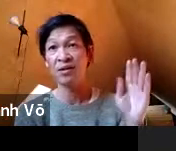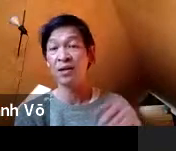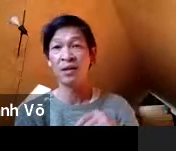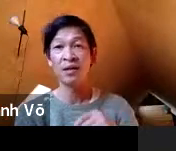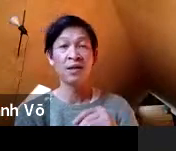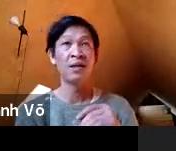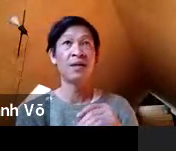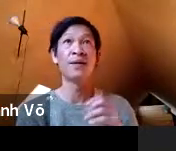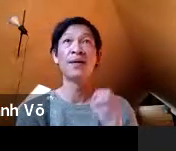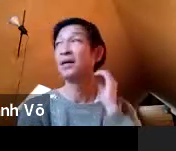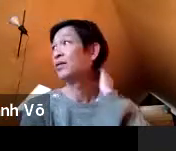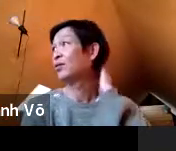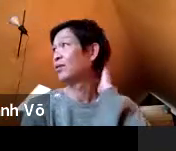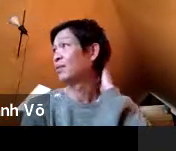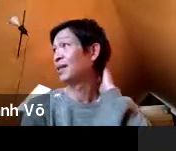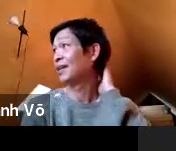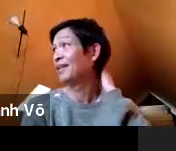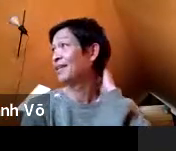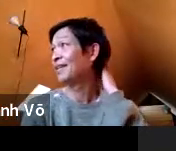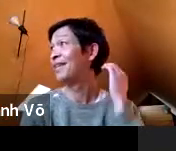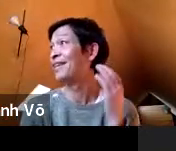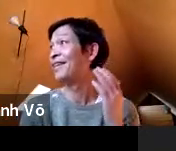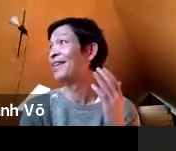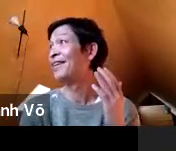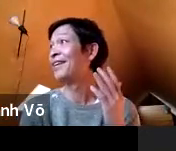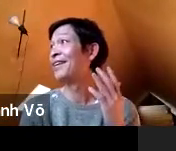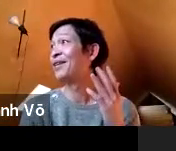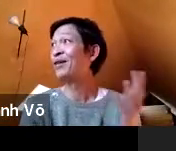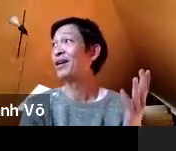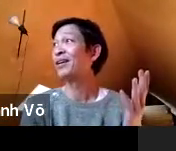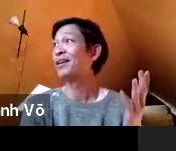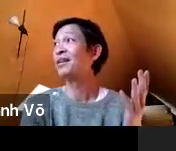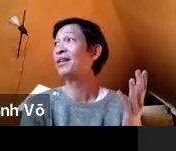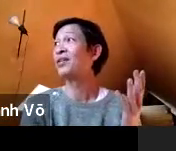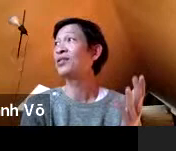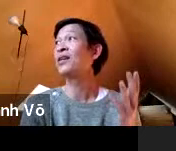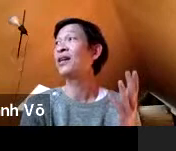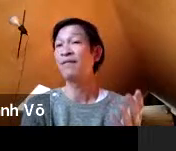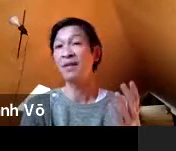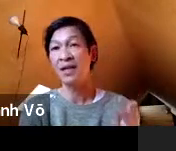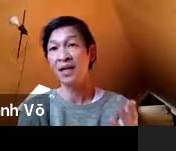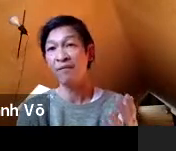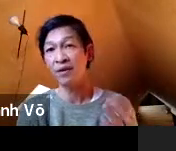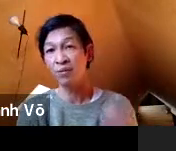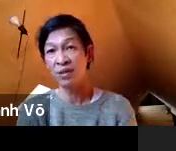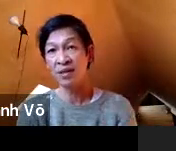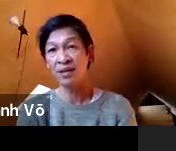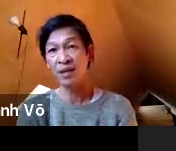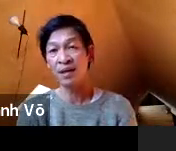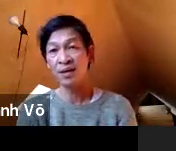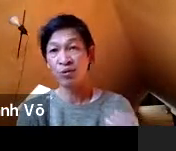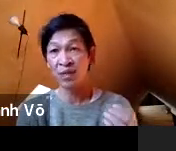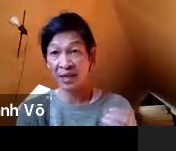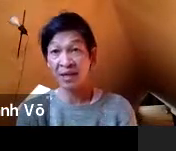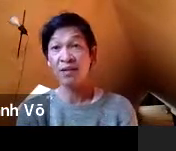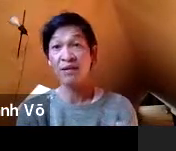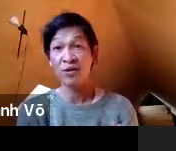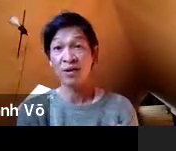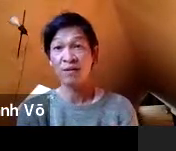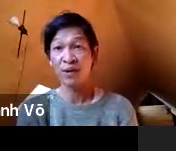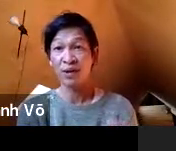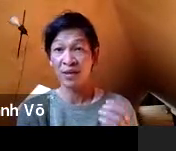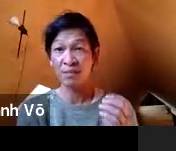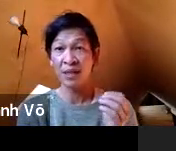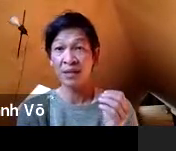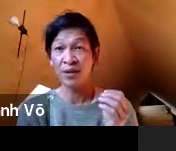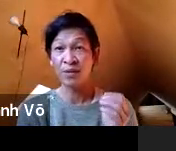guy. And he told me, young, you know, like he doesn't have the name for a museum to take care of